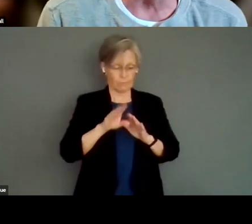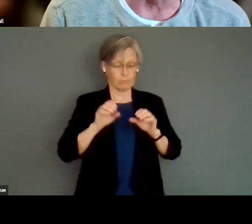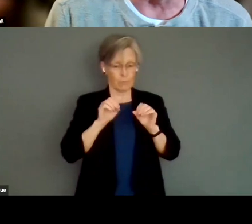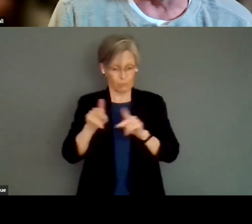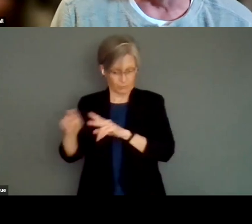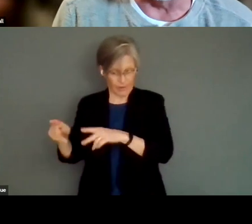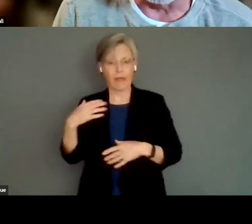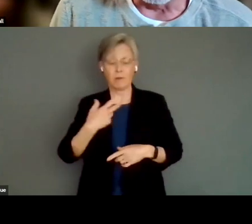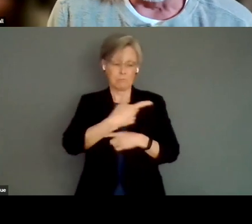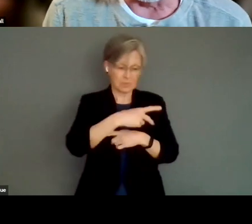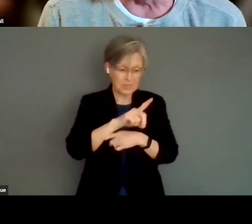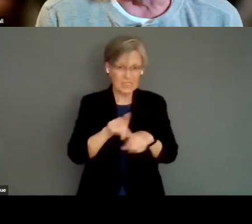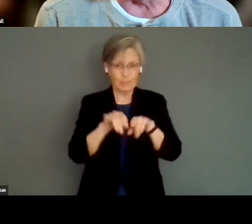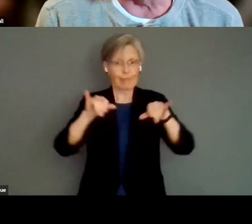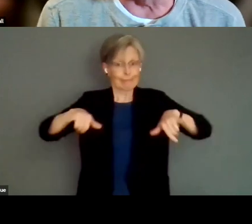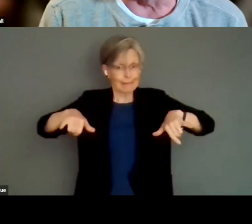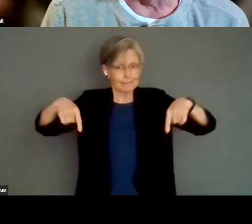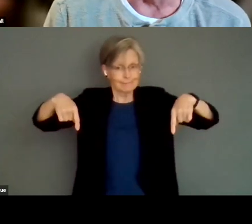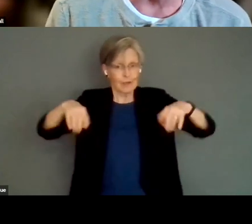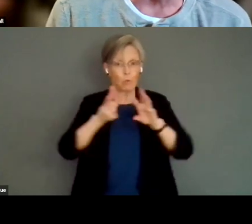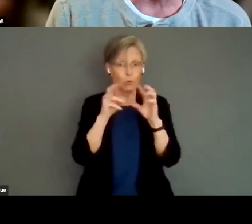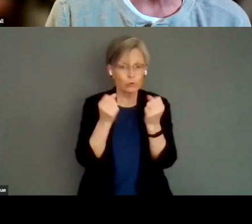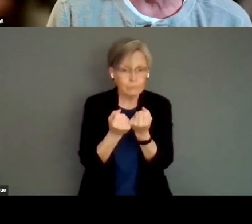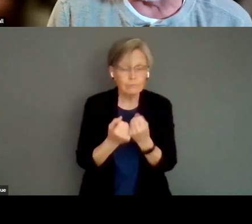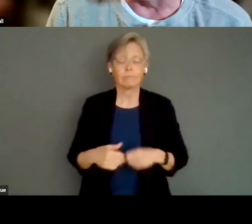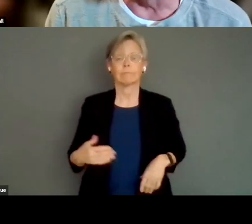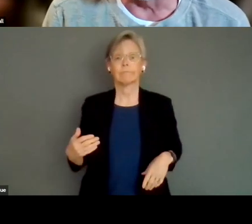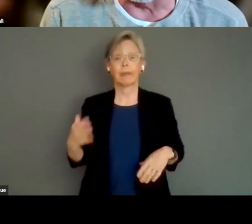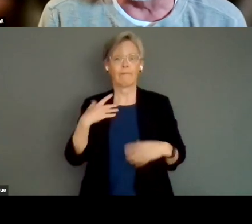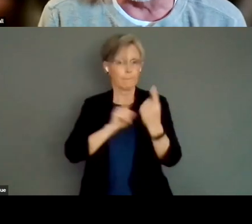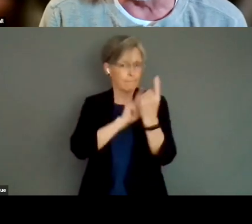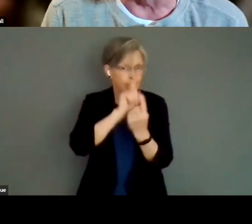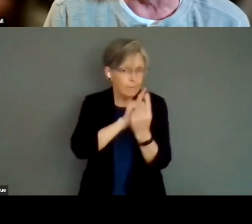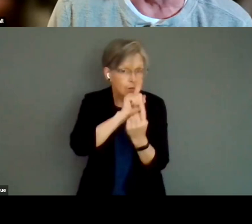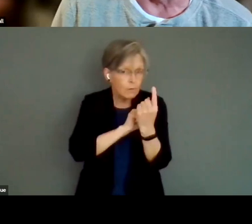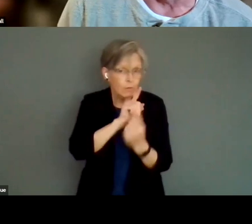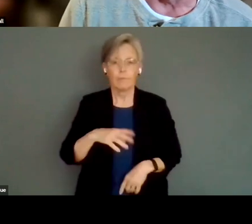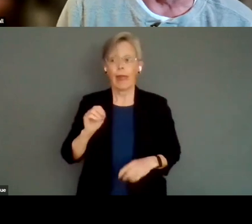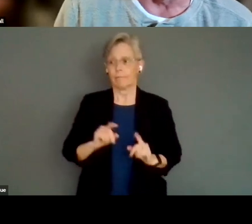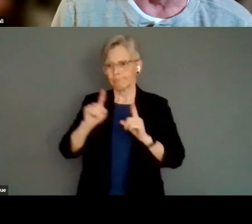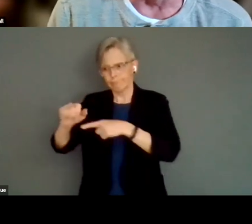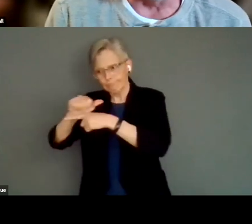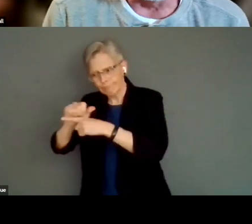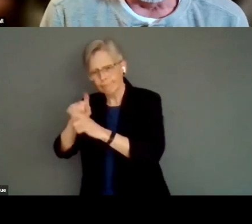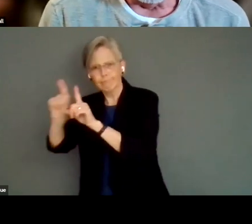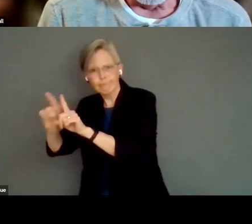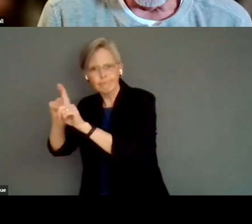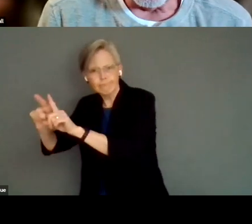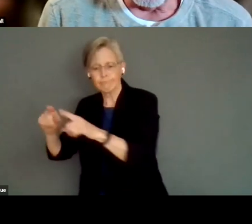professional development workshops there are mentorships and internships that have been going on